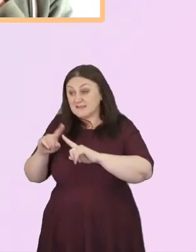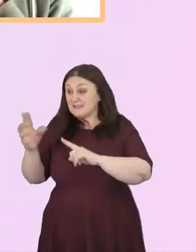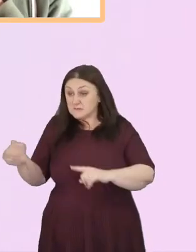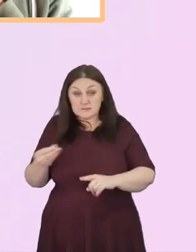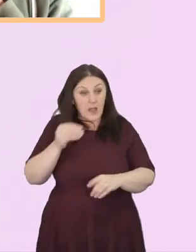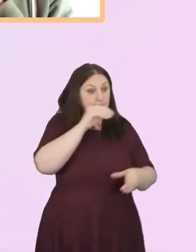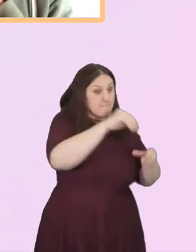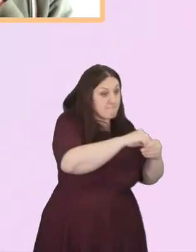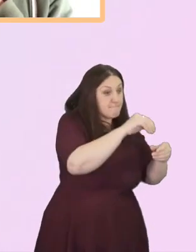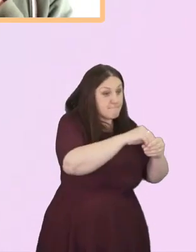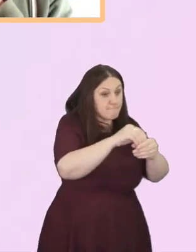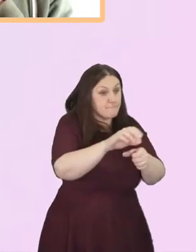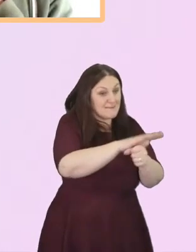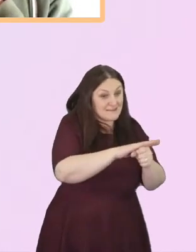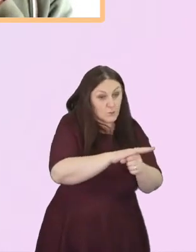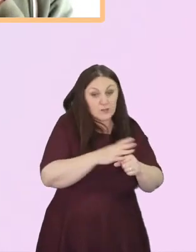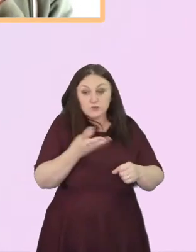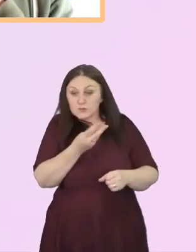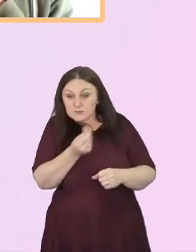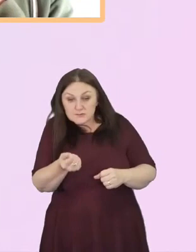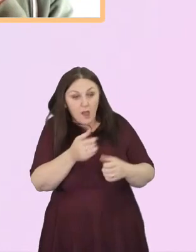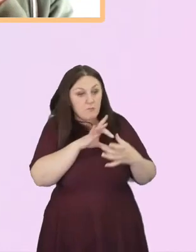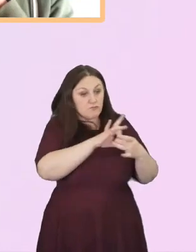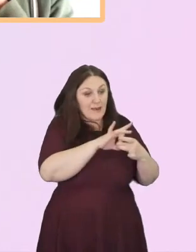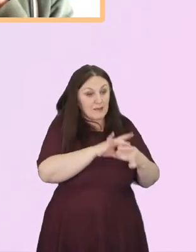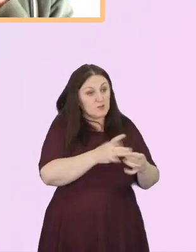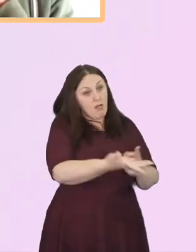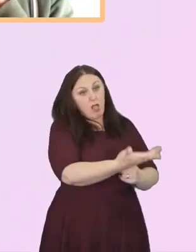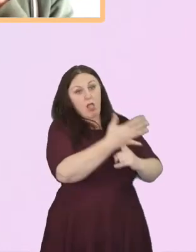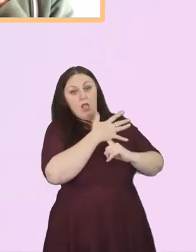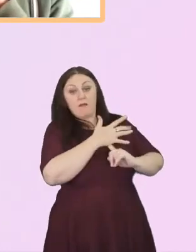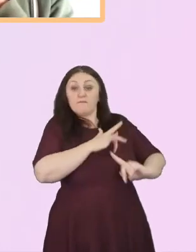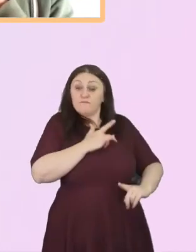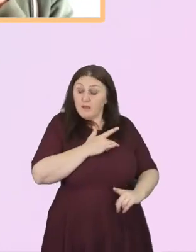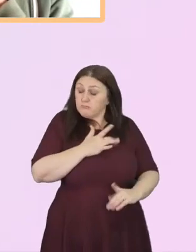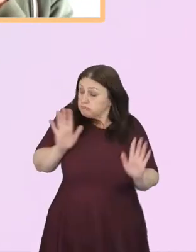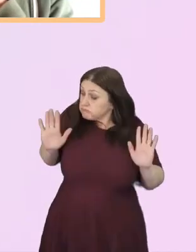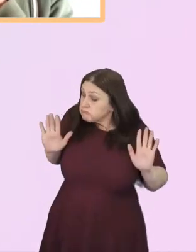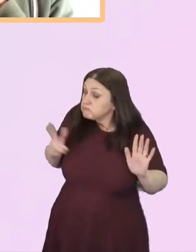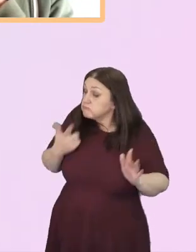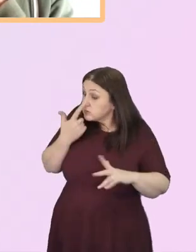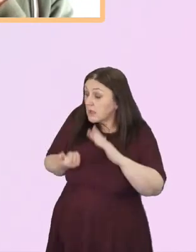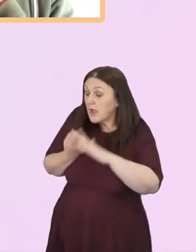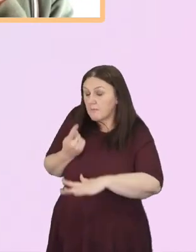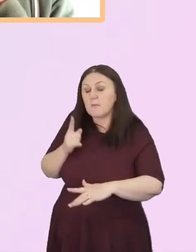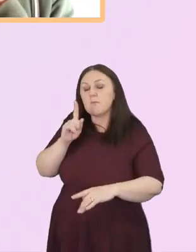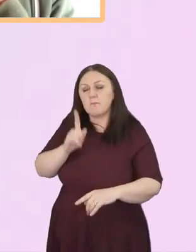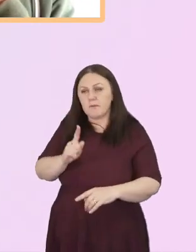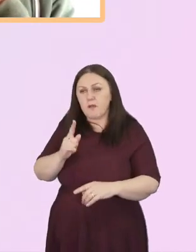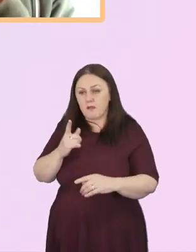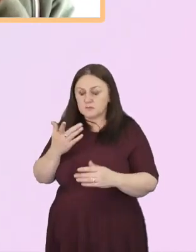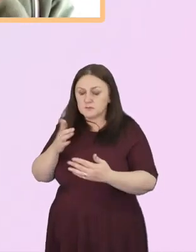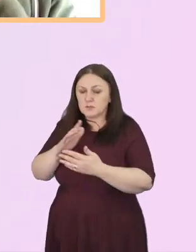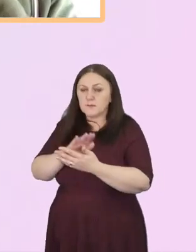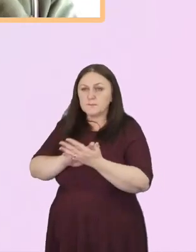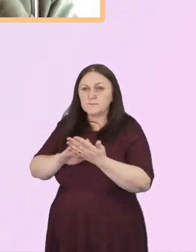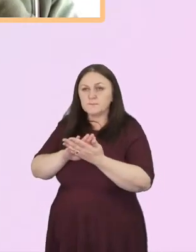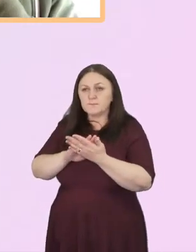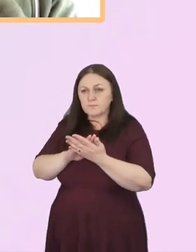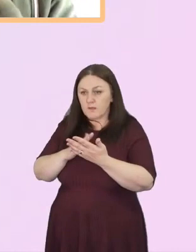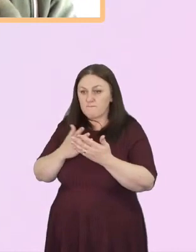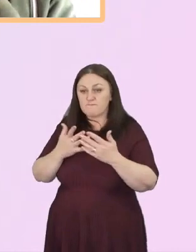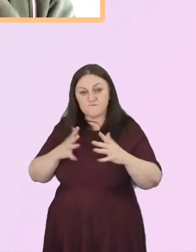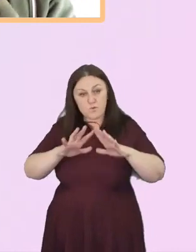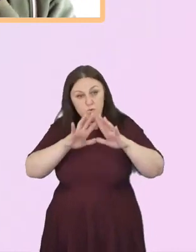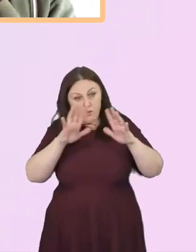and with relationships, individual relationships. But it does mean that on the global